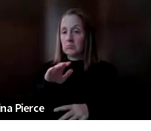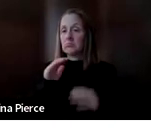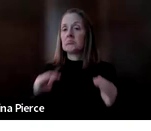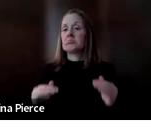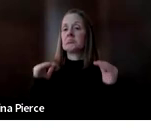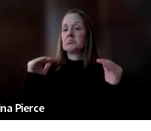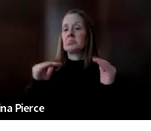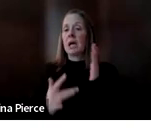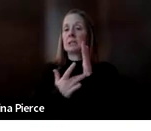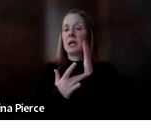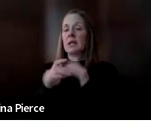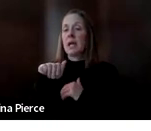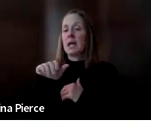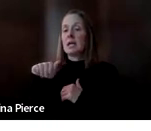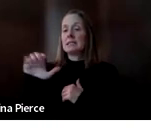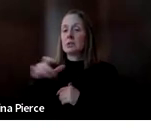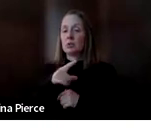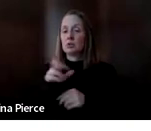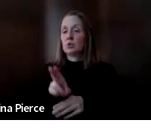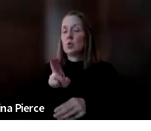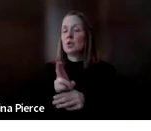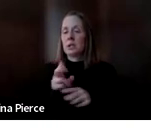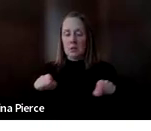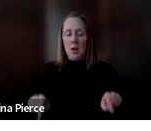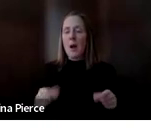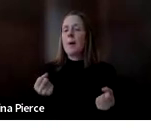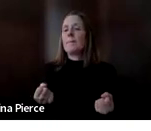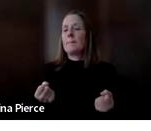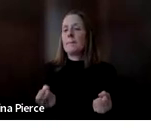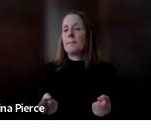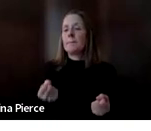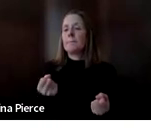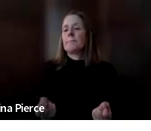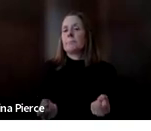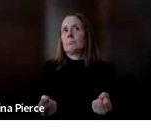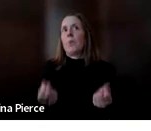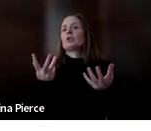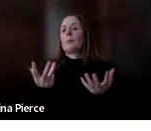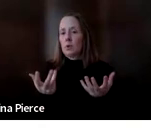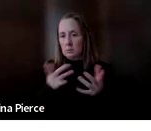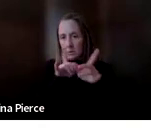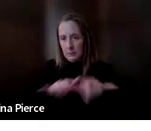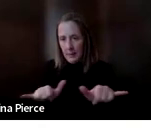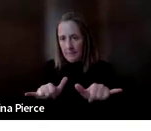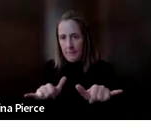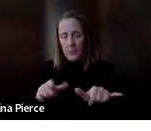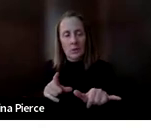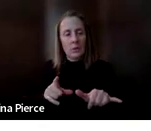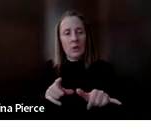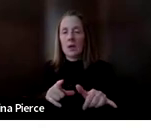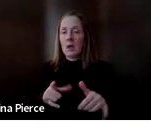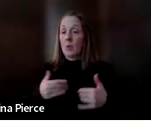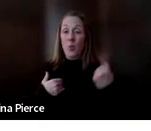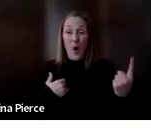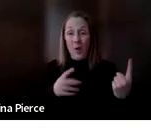she's using multiple modalities at the same time. So there's no reason. doesn't have to be one or the other. It's always, yes, use them all. Have them all